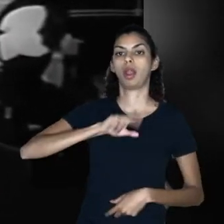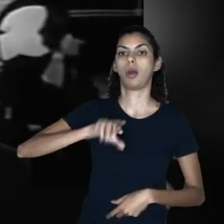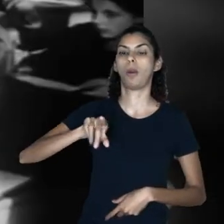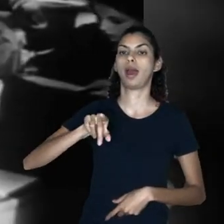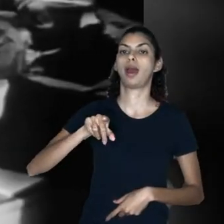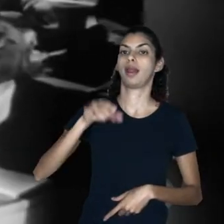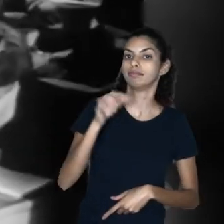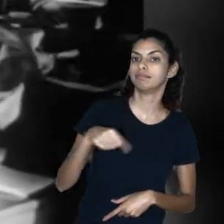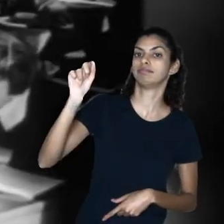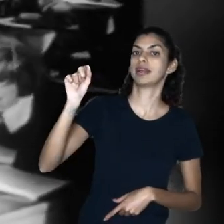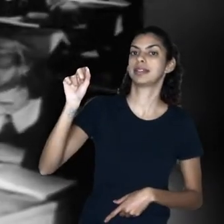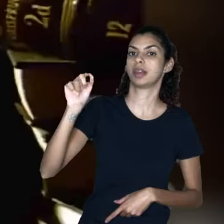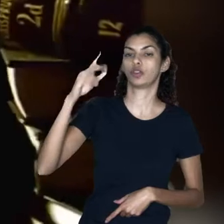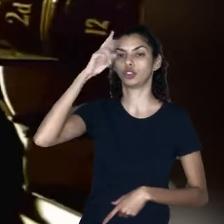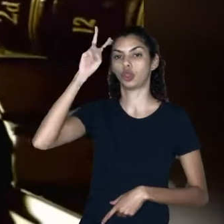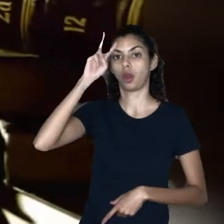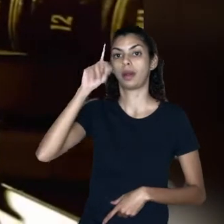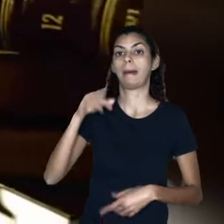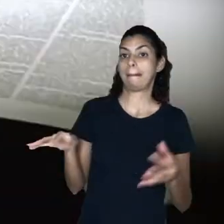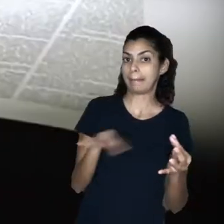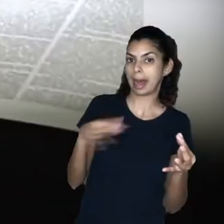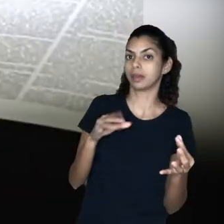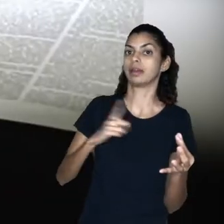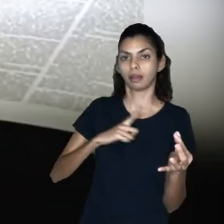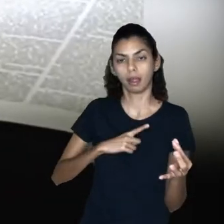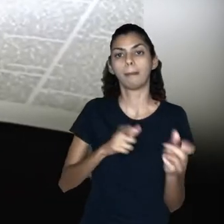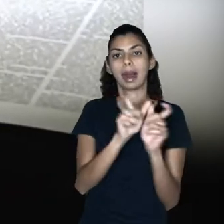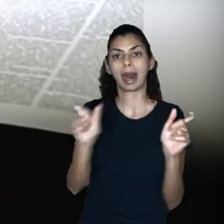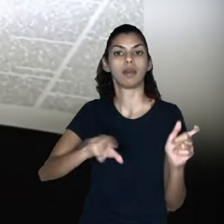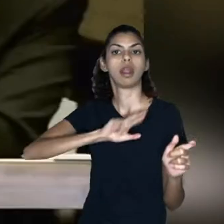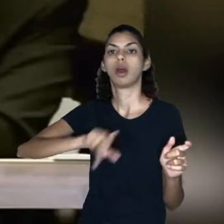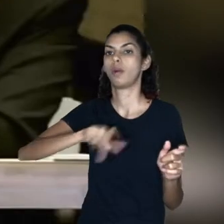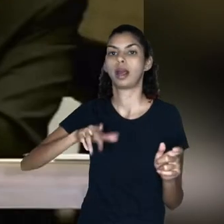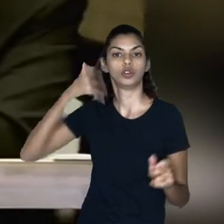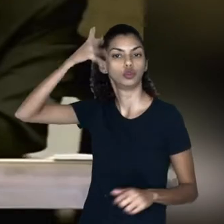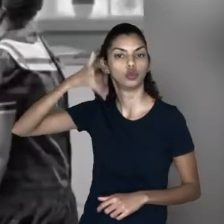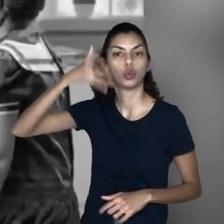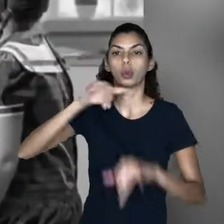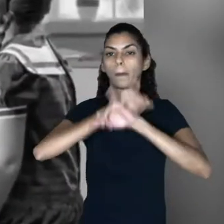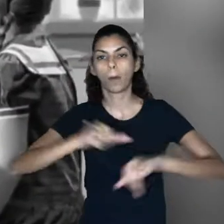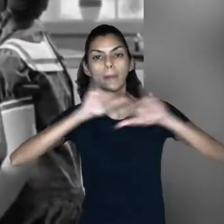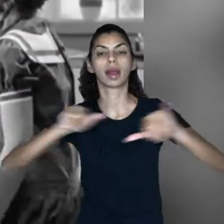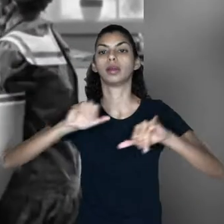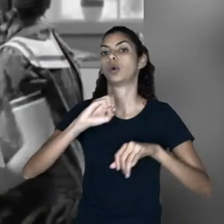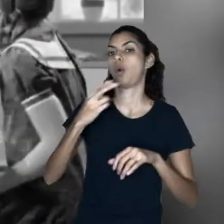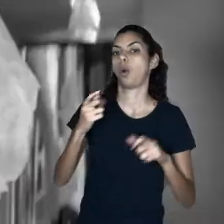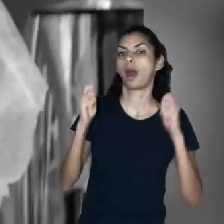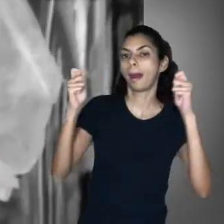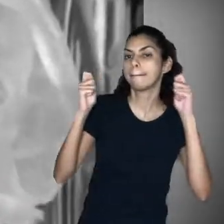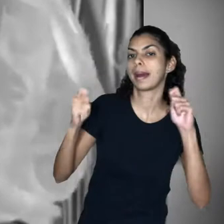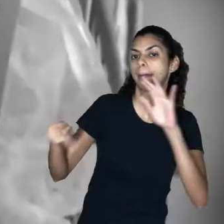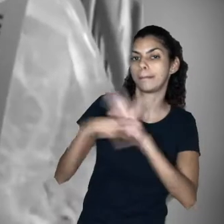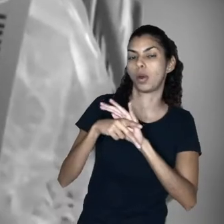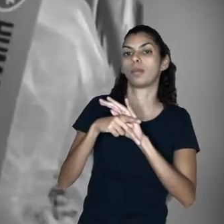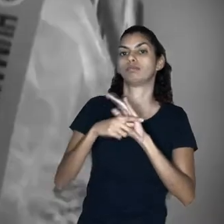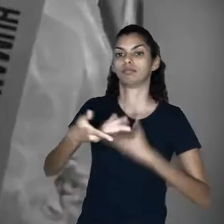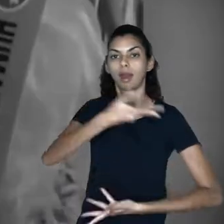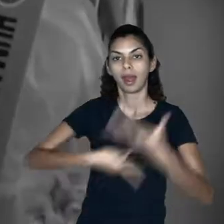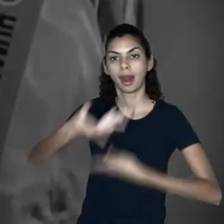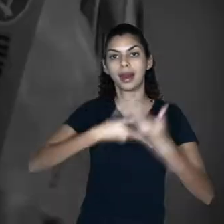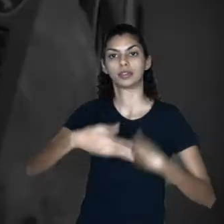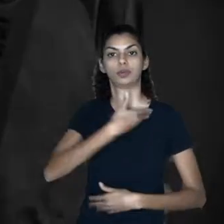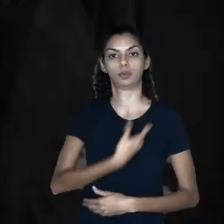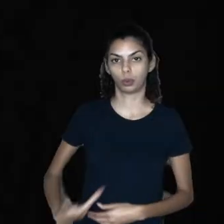a history lesson. They're not words on a page. They're not speeches or commercials or PR